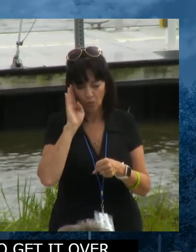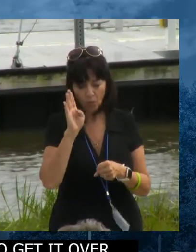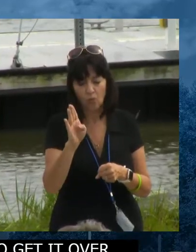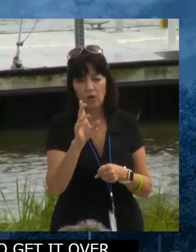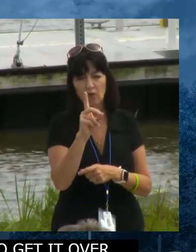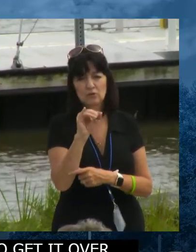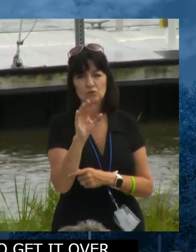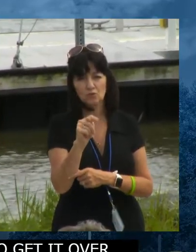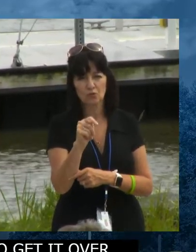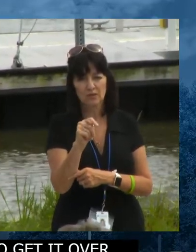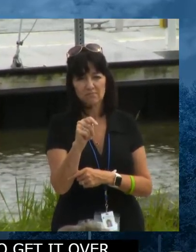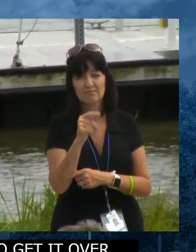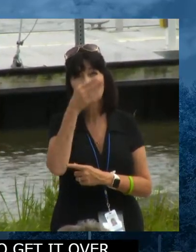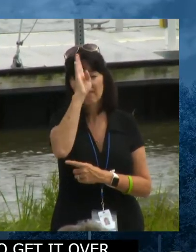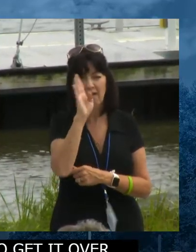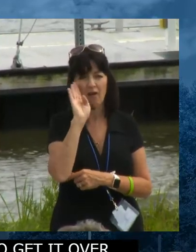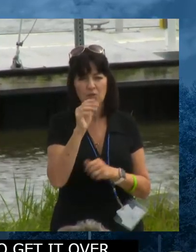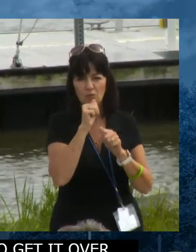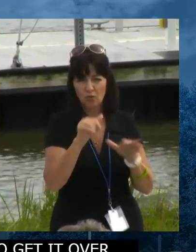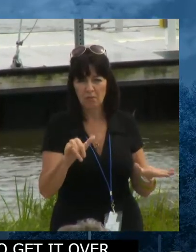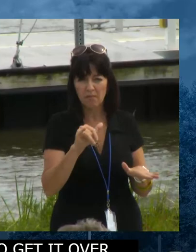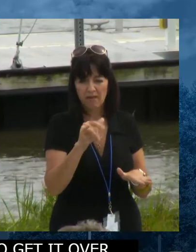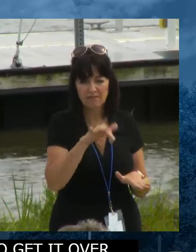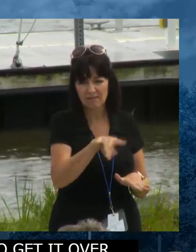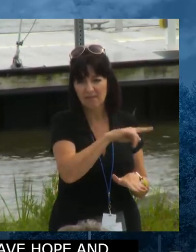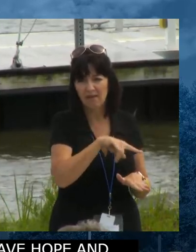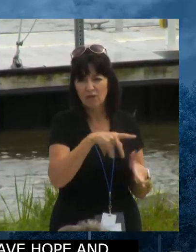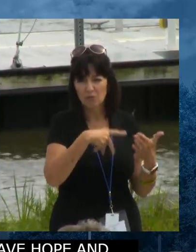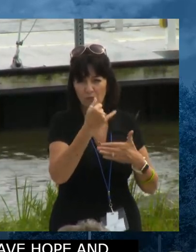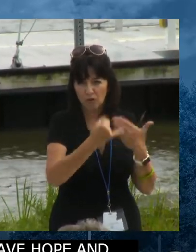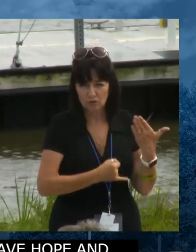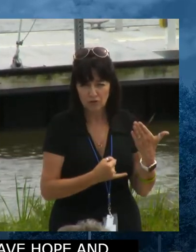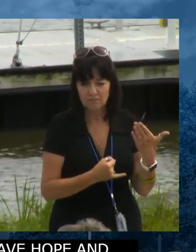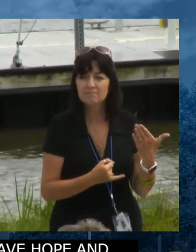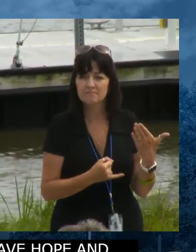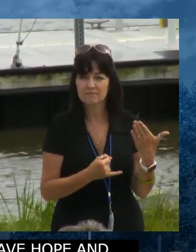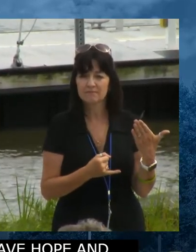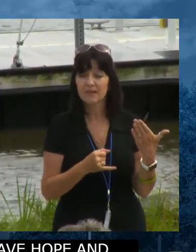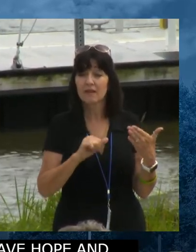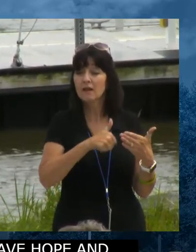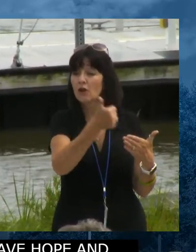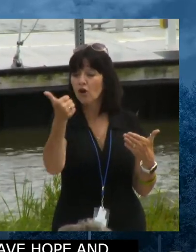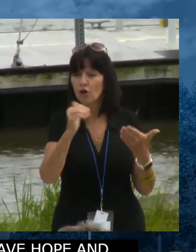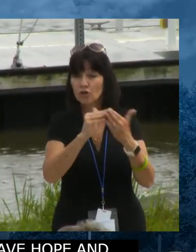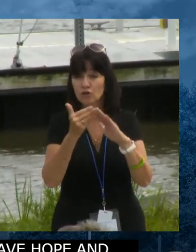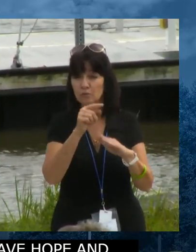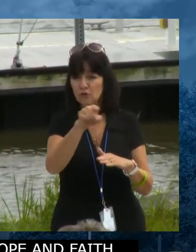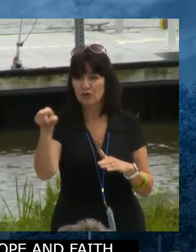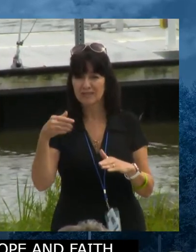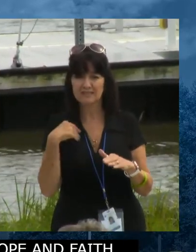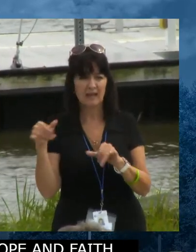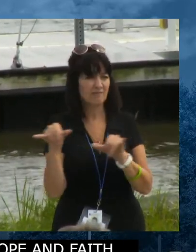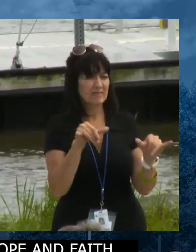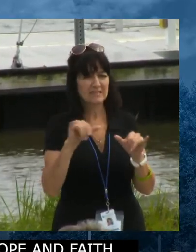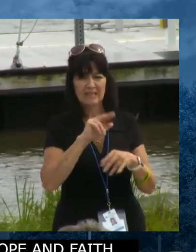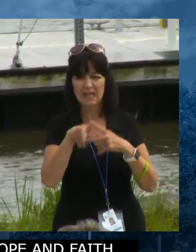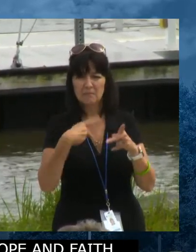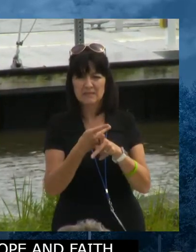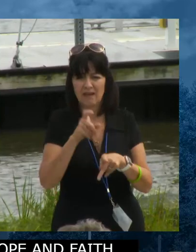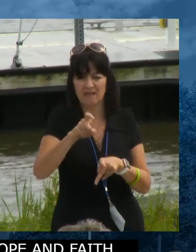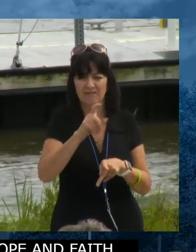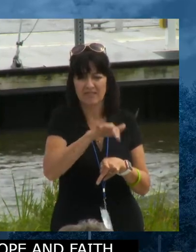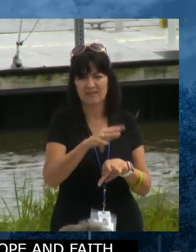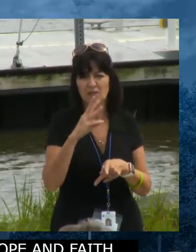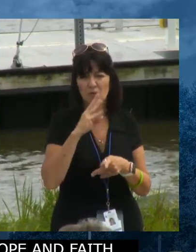that this is going to help other communities, other groups that are in the very same need as those people at Donovan Smith